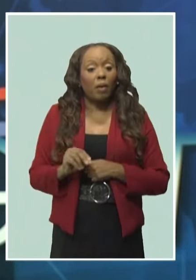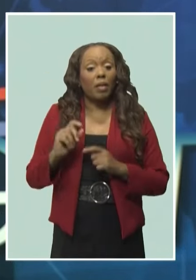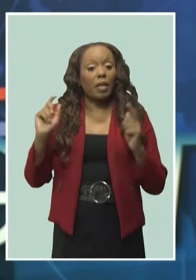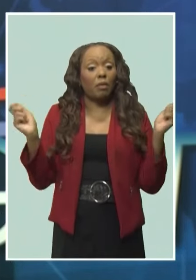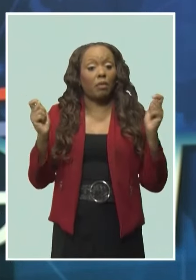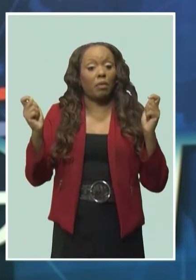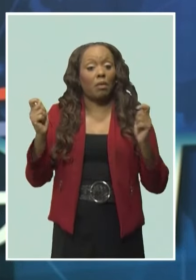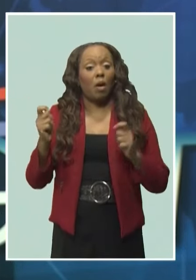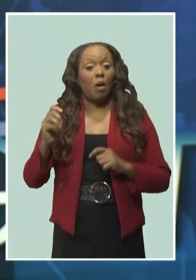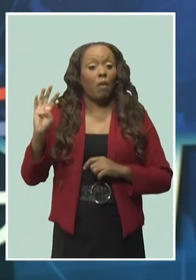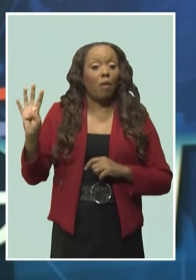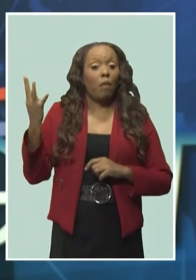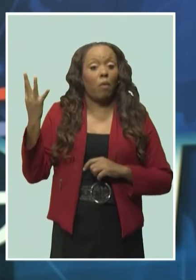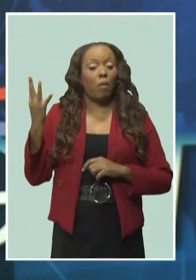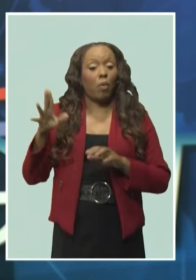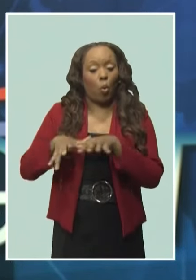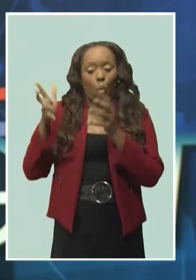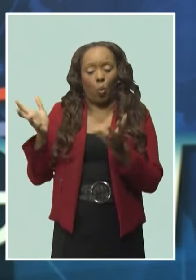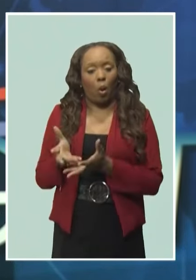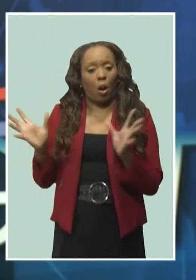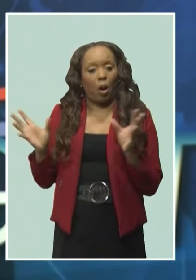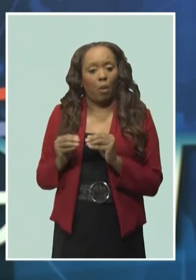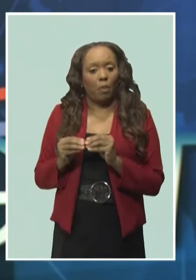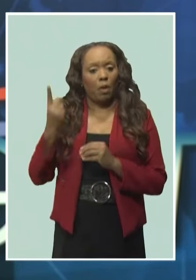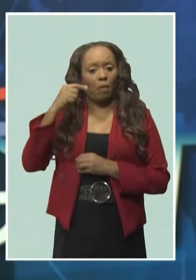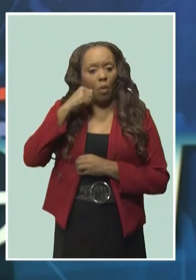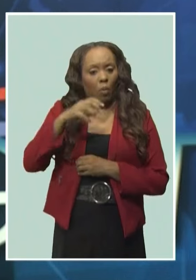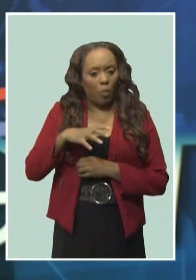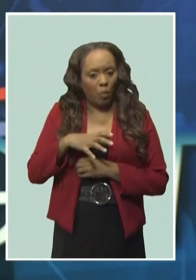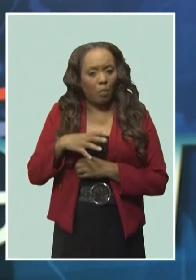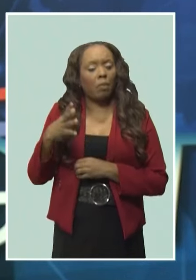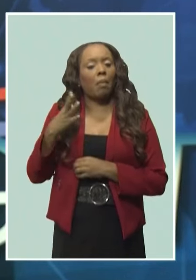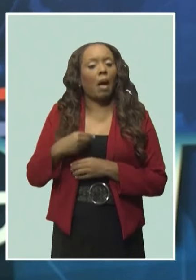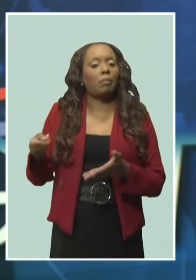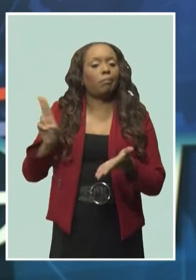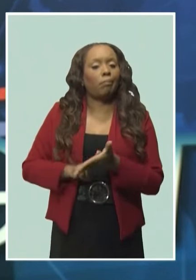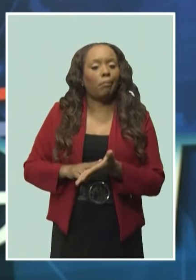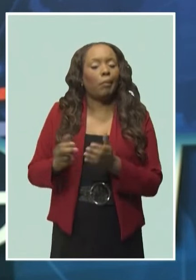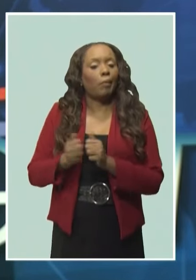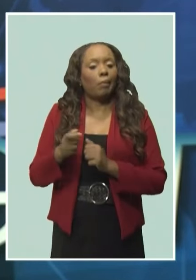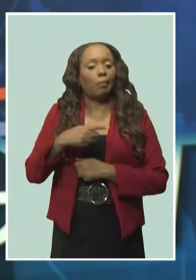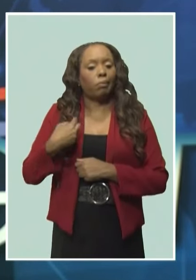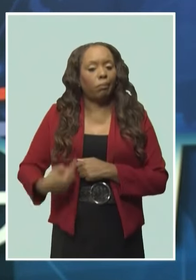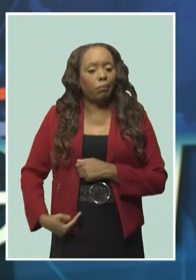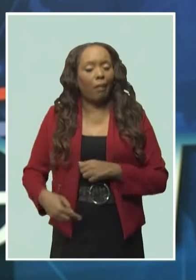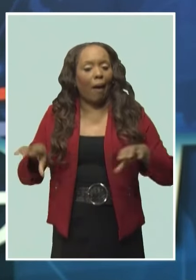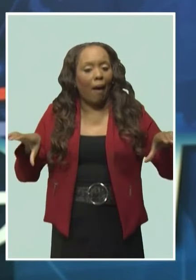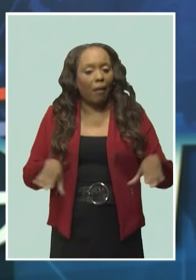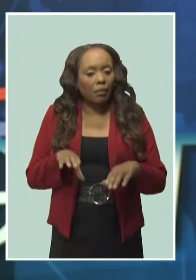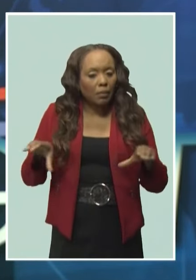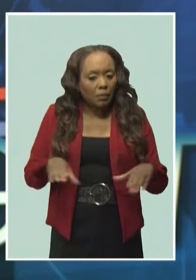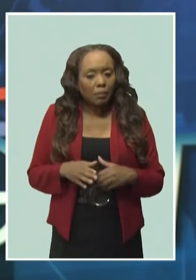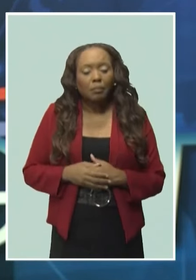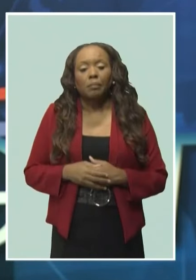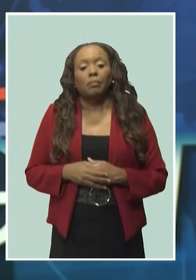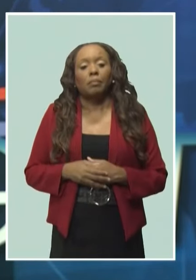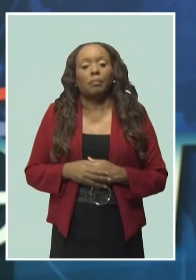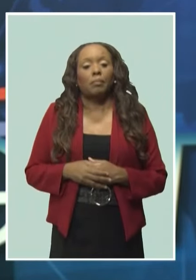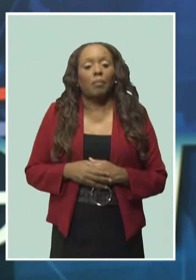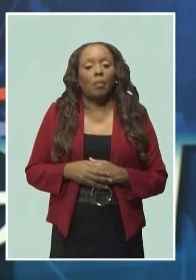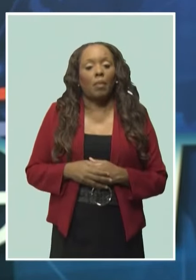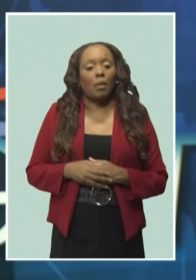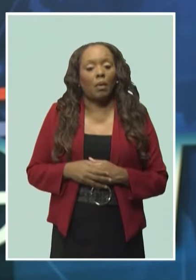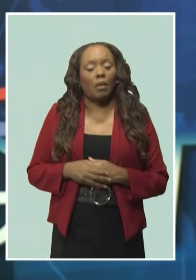on Women and adaptation of the Beijing Declaration and Platform for Action, Barbados says there are movements globally